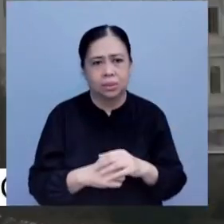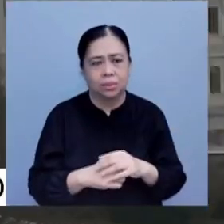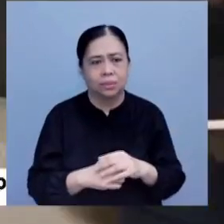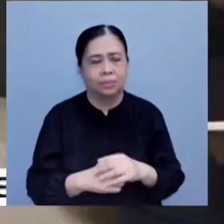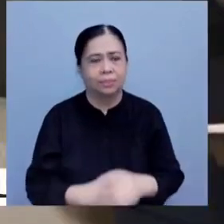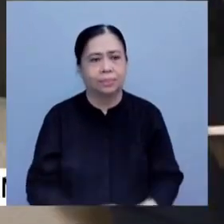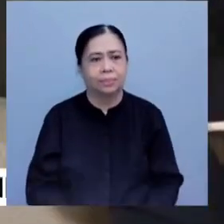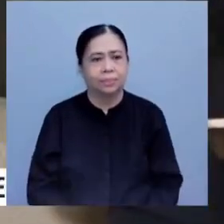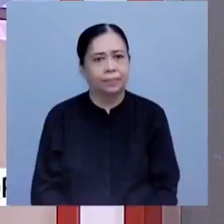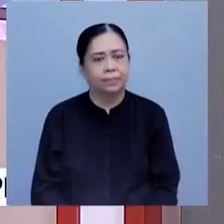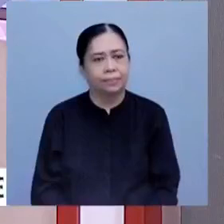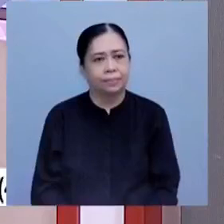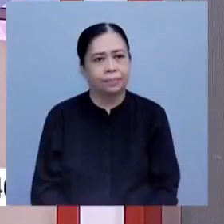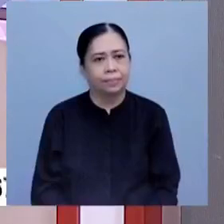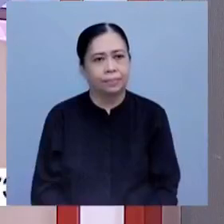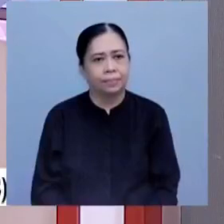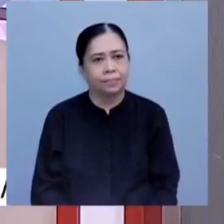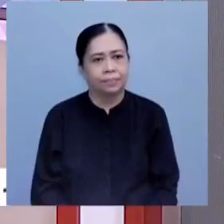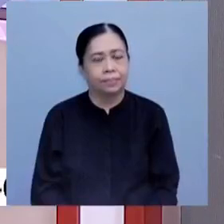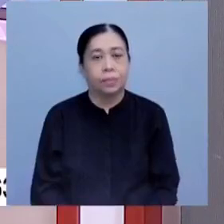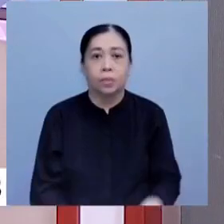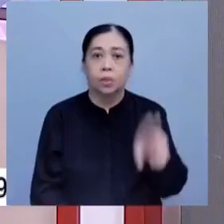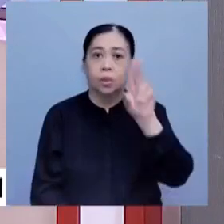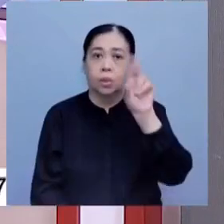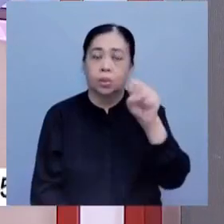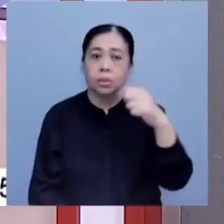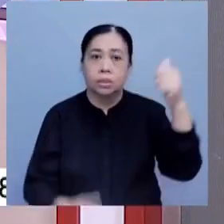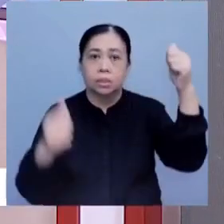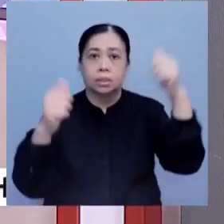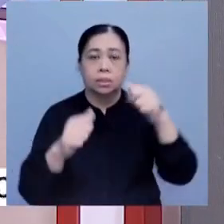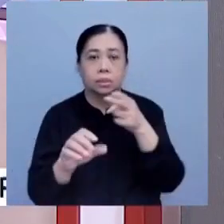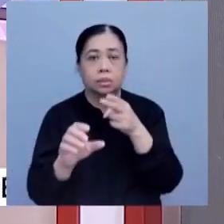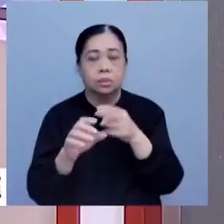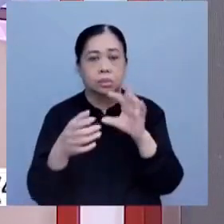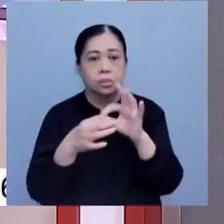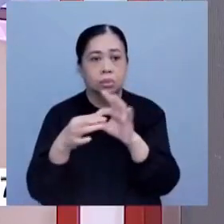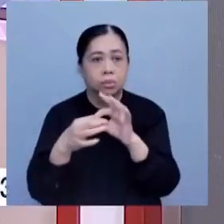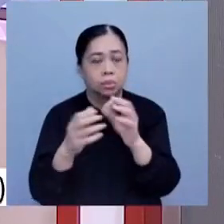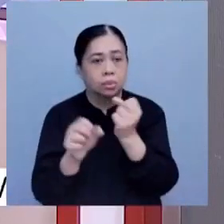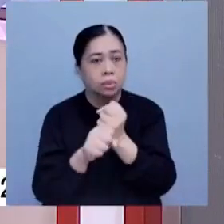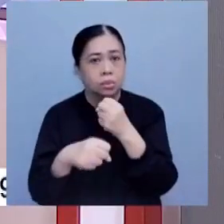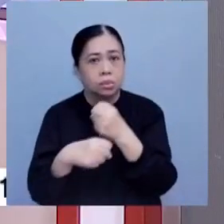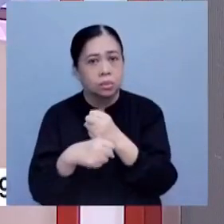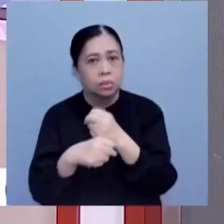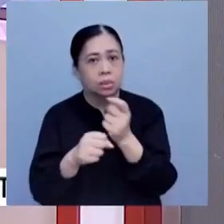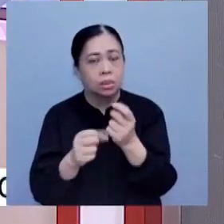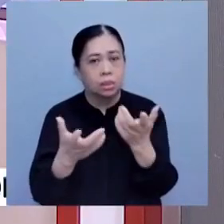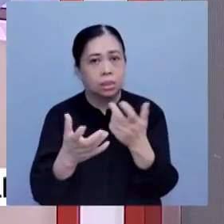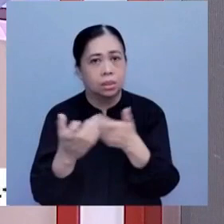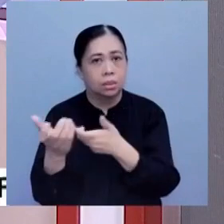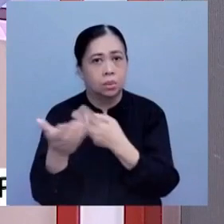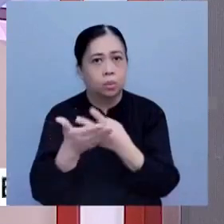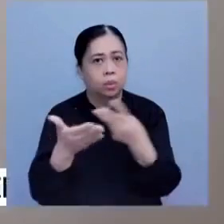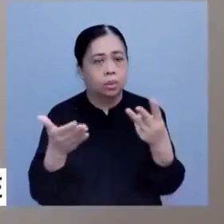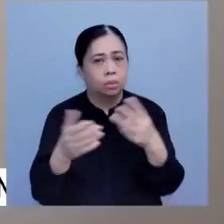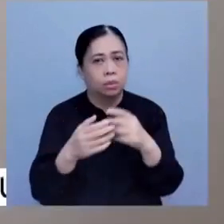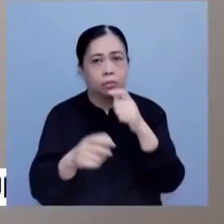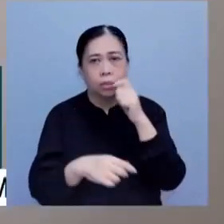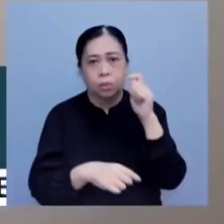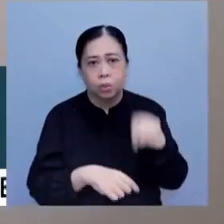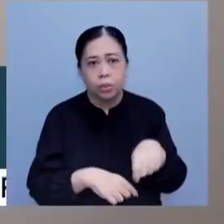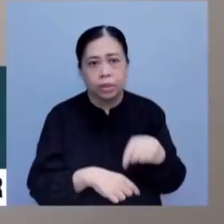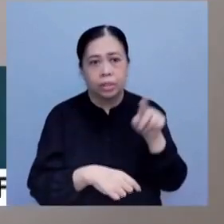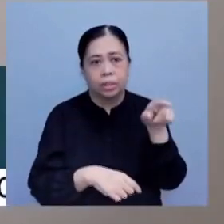.S. agreed to jointly produce weapons with Ukraine. That revelation from Ukrainian President Vladimir